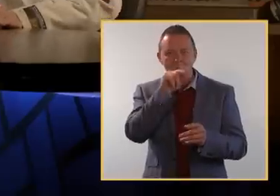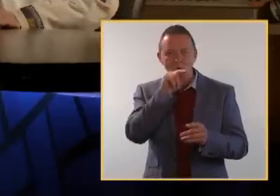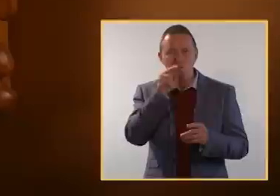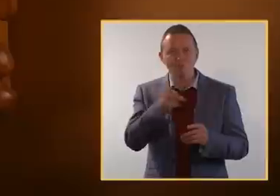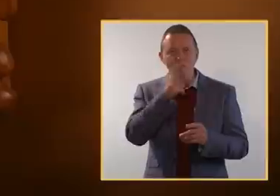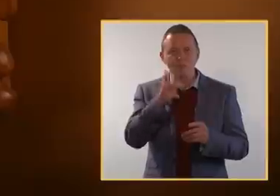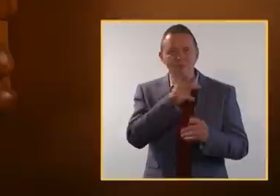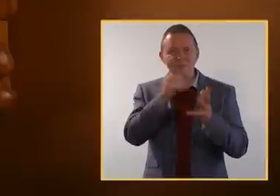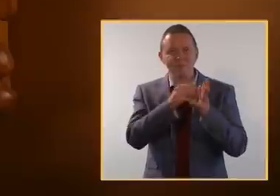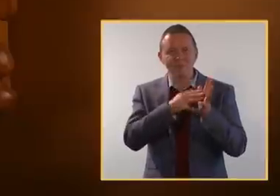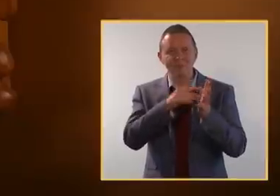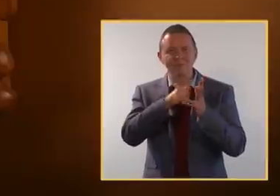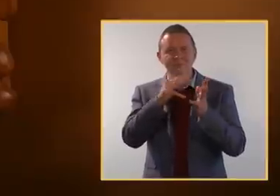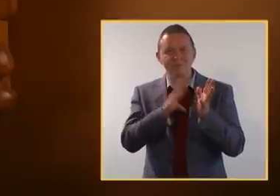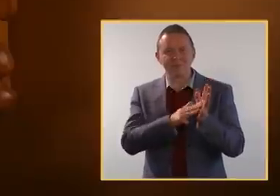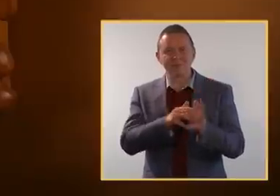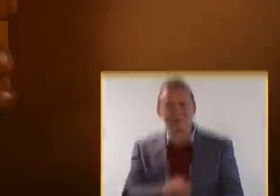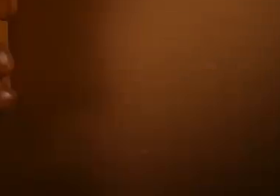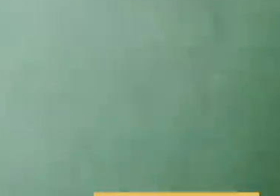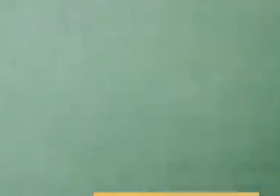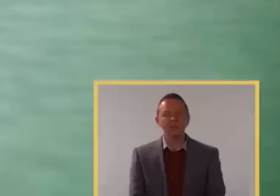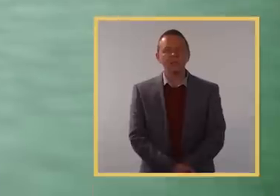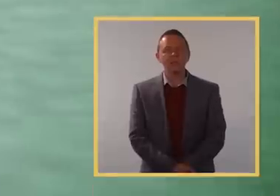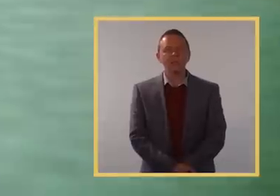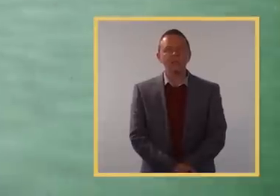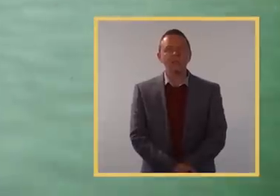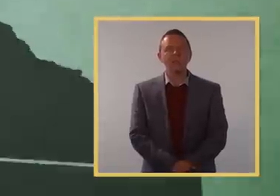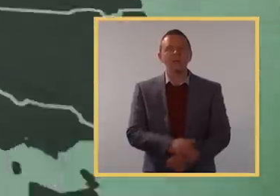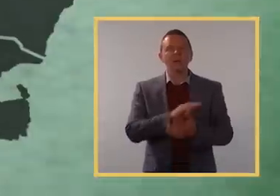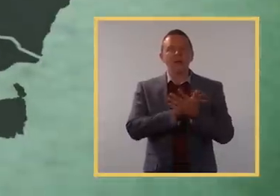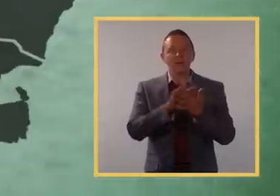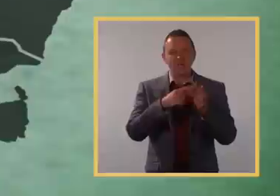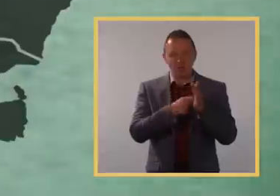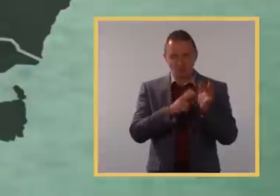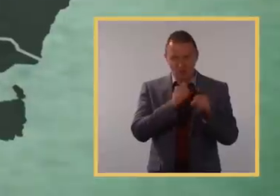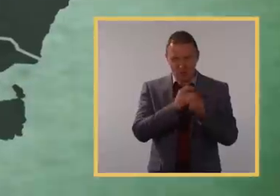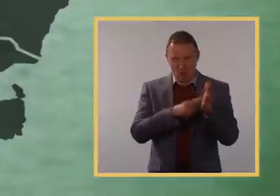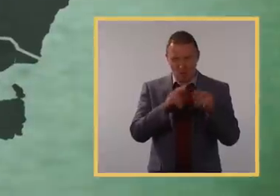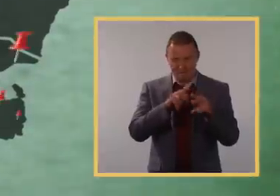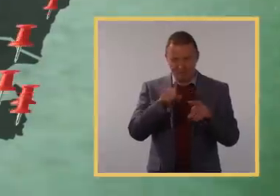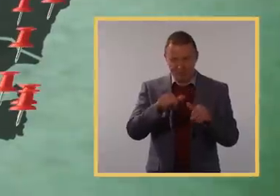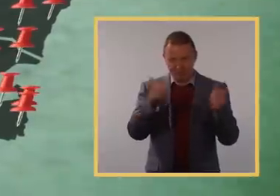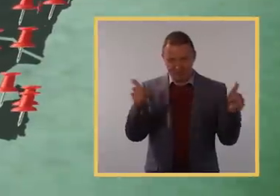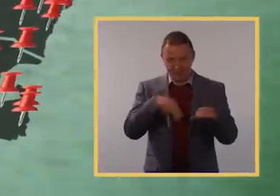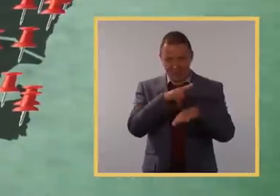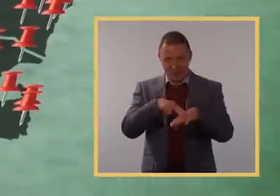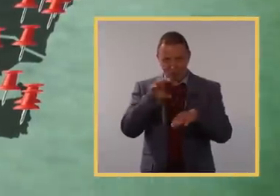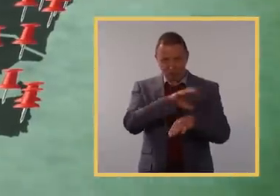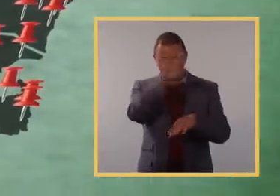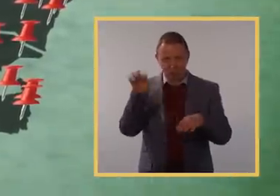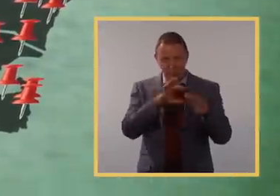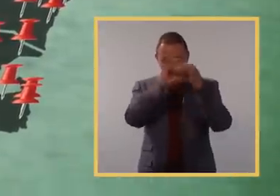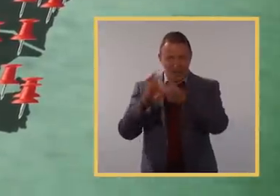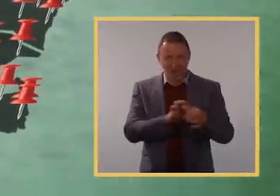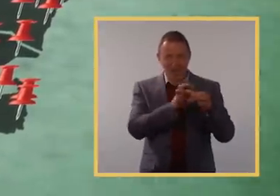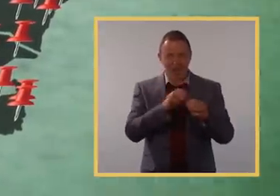SoundMaster. SoundMaster. Take Hearing Life, the largest nationwide chain of hearing clinics. Hold on.